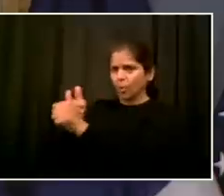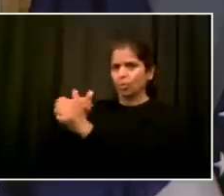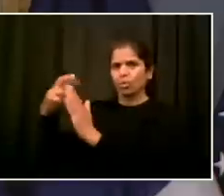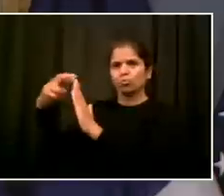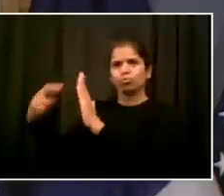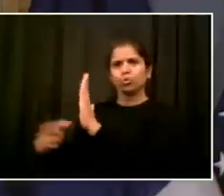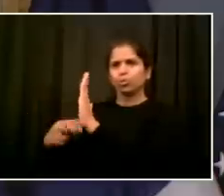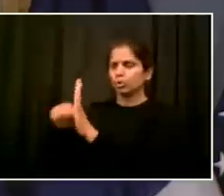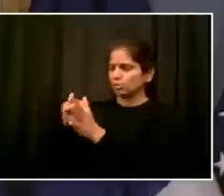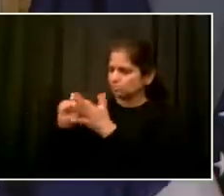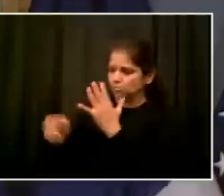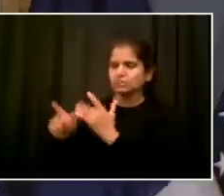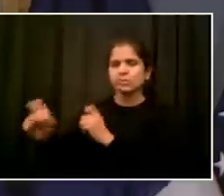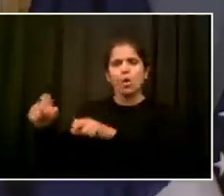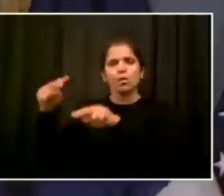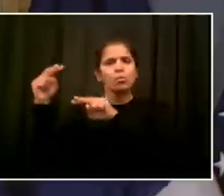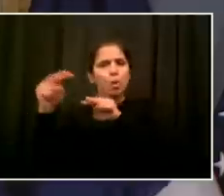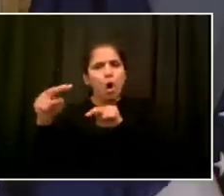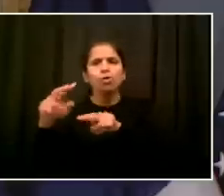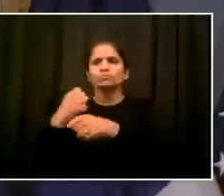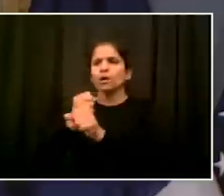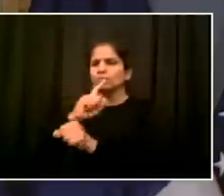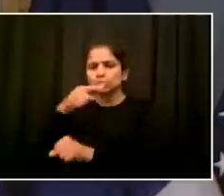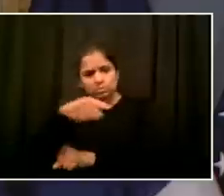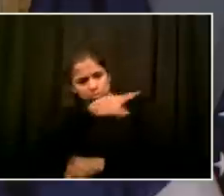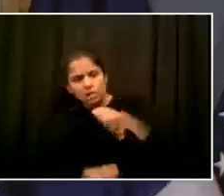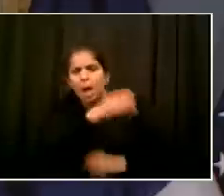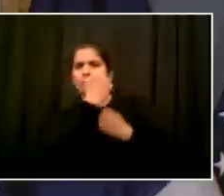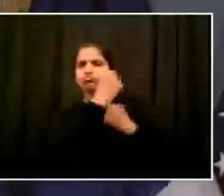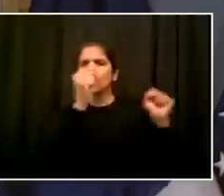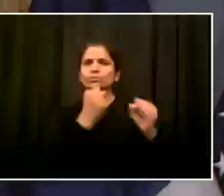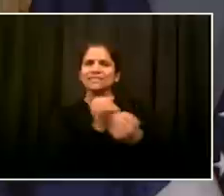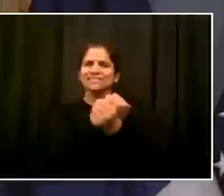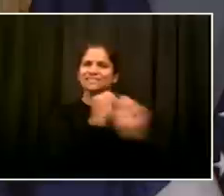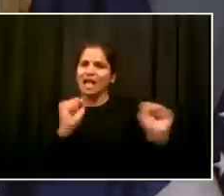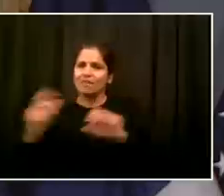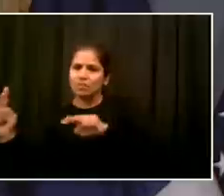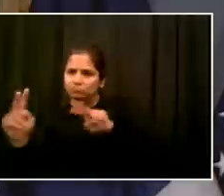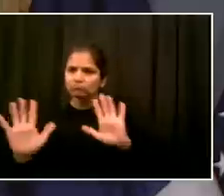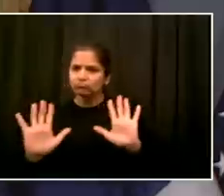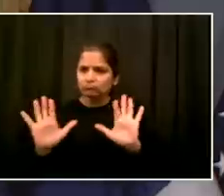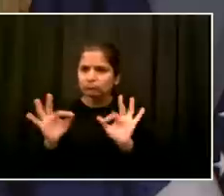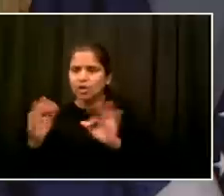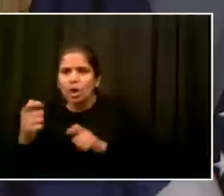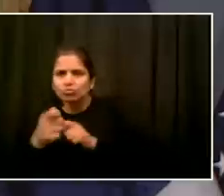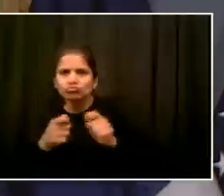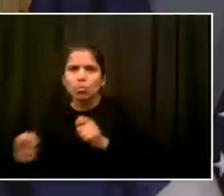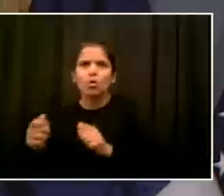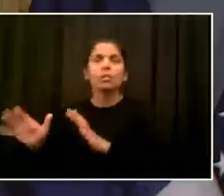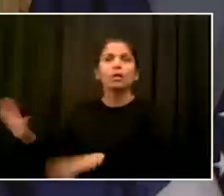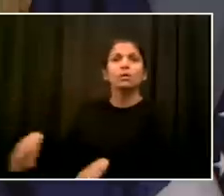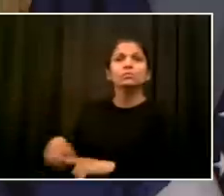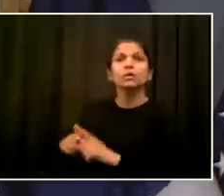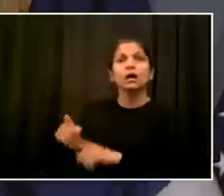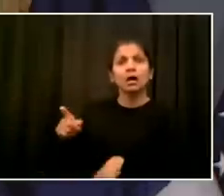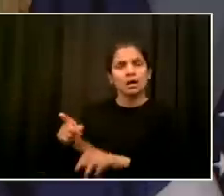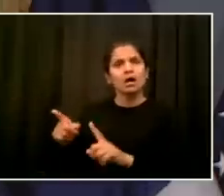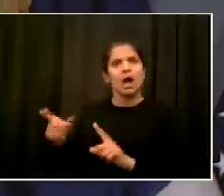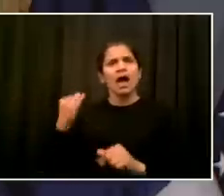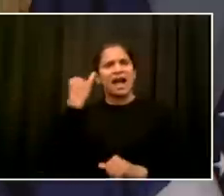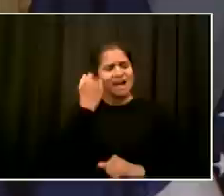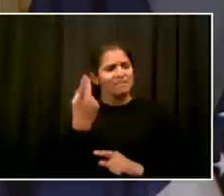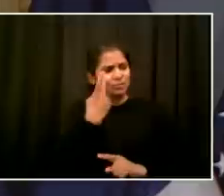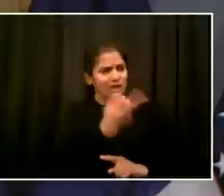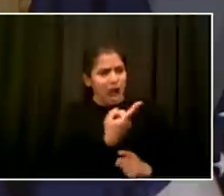As the mayor said, I've spent most of my adult life working in law enforcement, but with the overarching principle of trying to do justice.